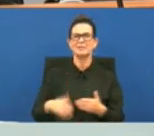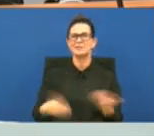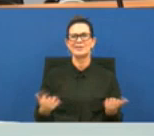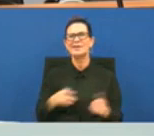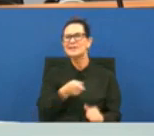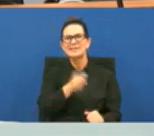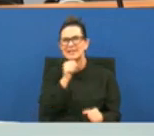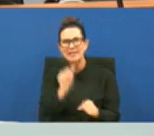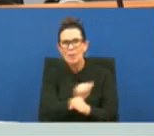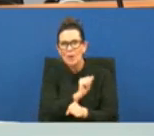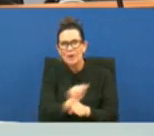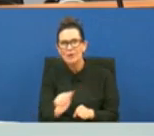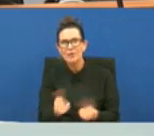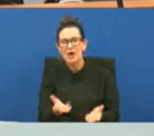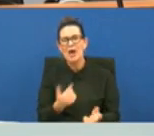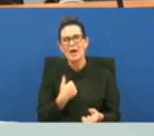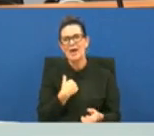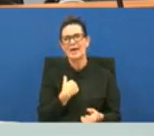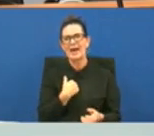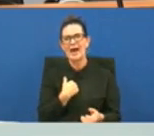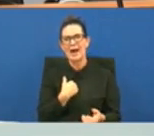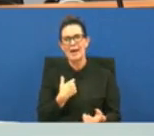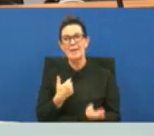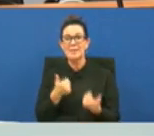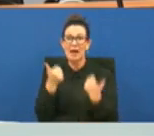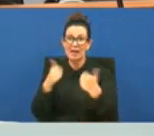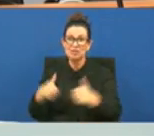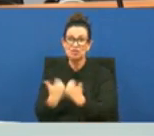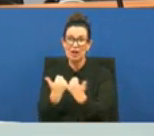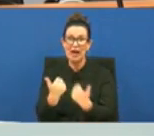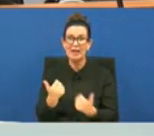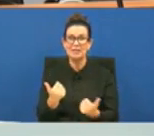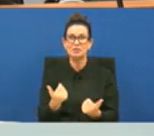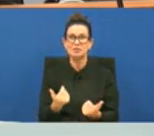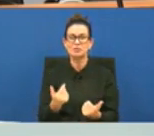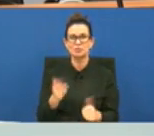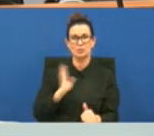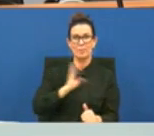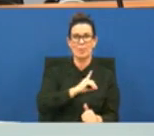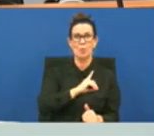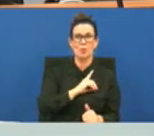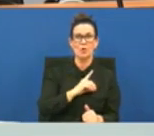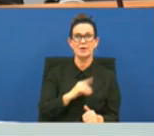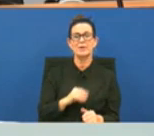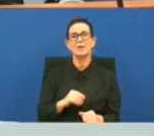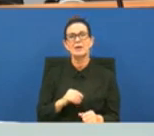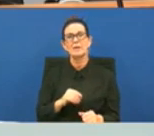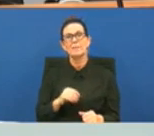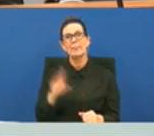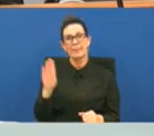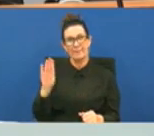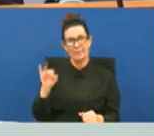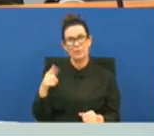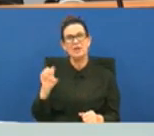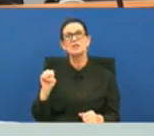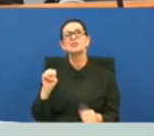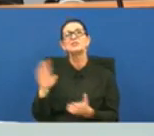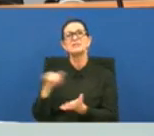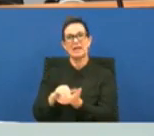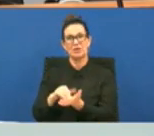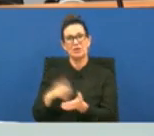work and i do challenge um the board with um the bridge center of hope